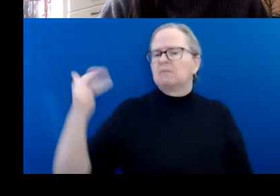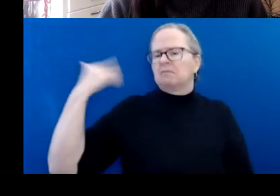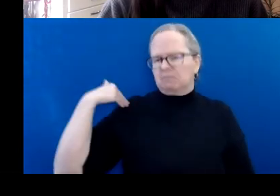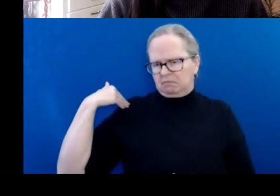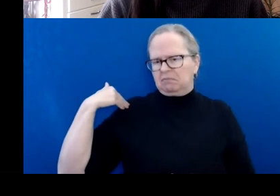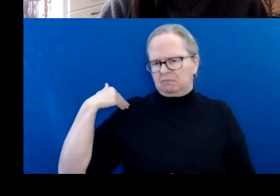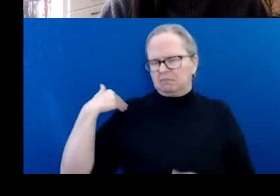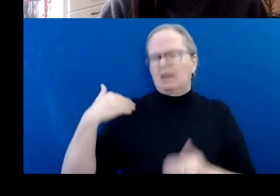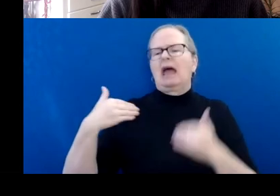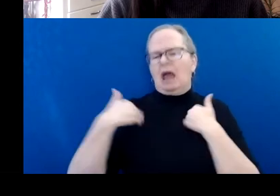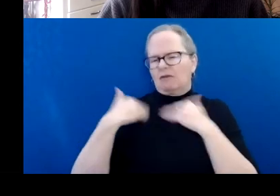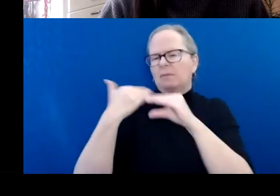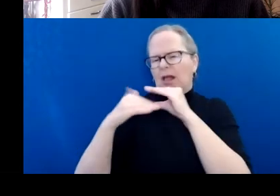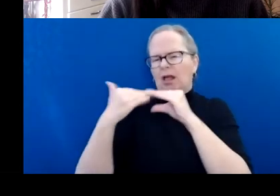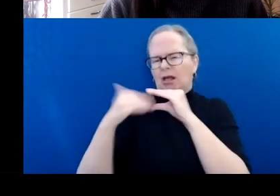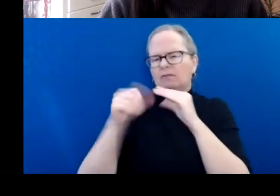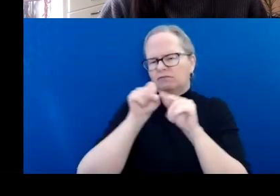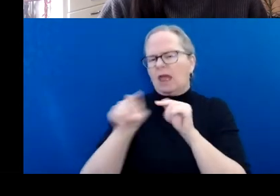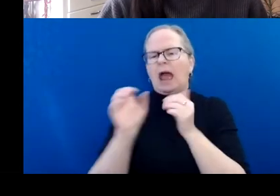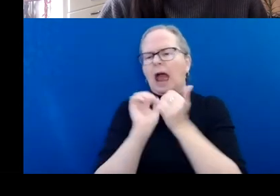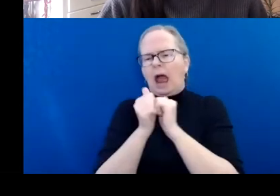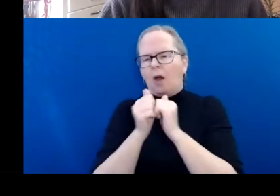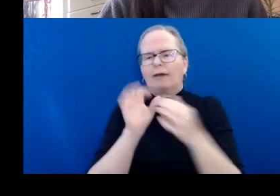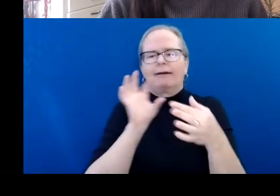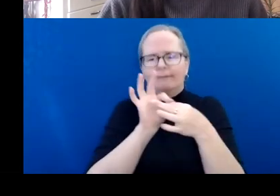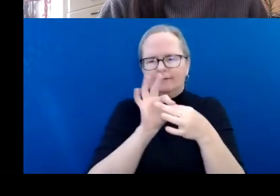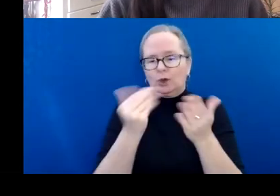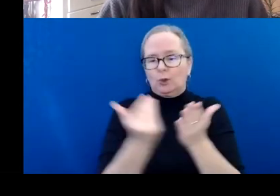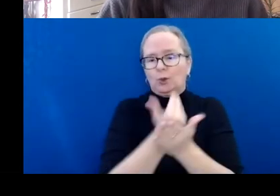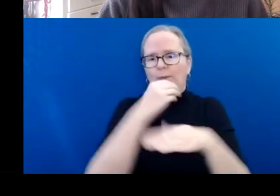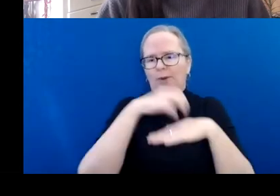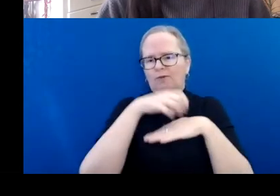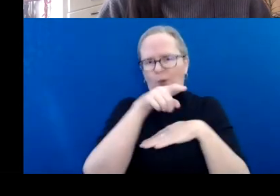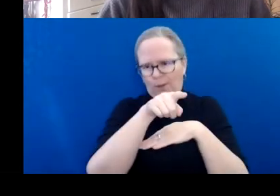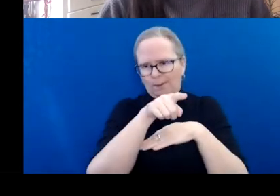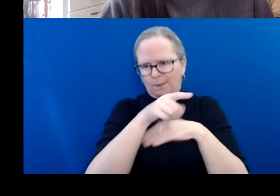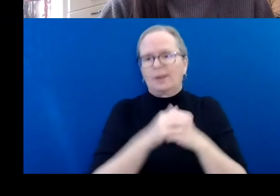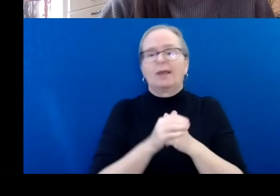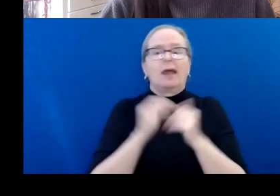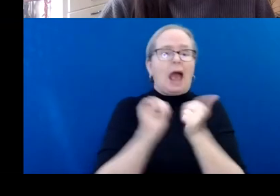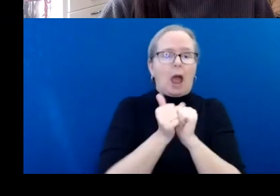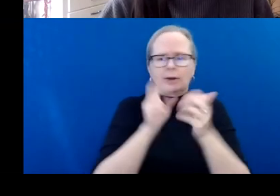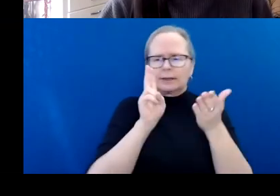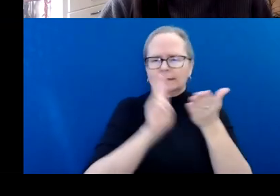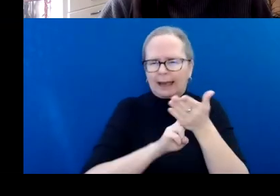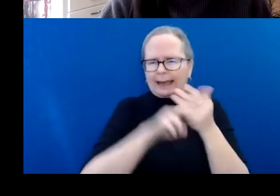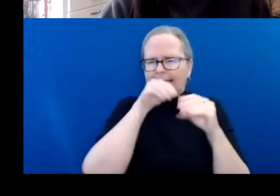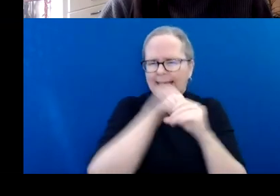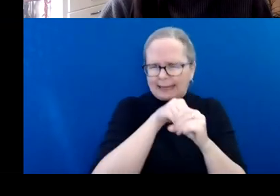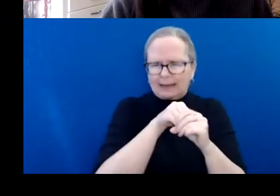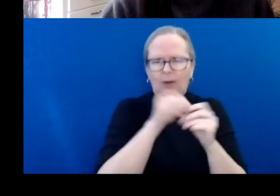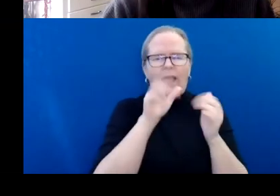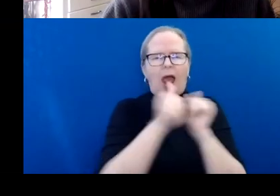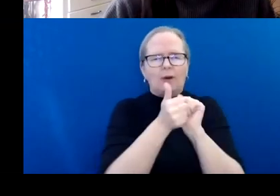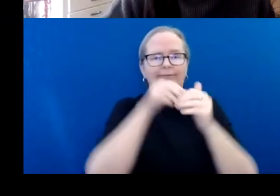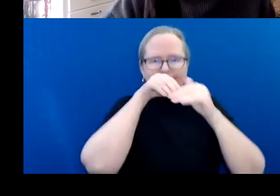or how to register a new account. For anyone who has questions about this, please reach out to us for